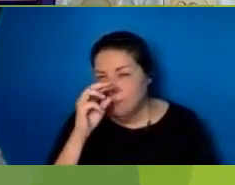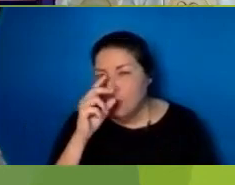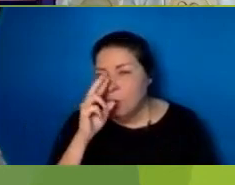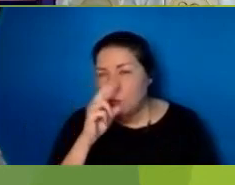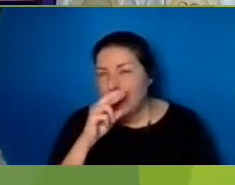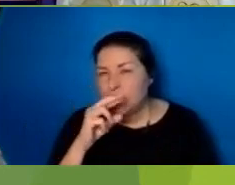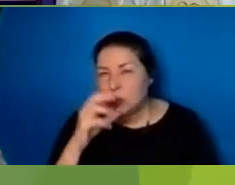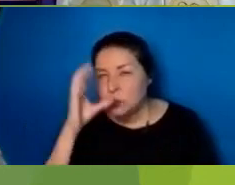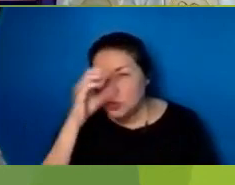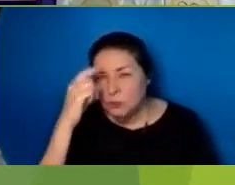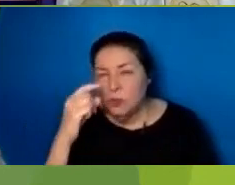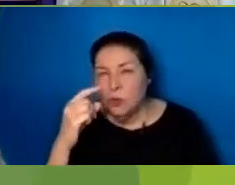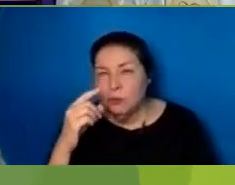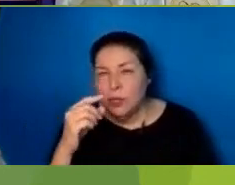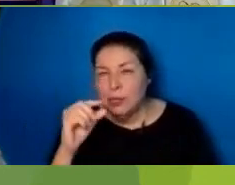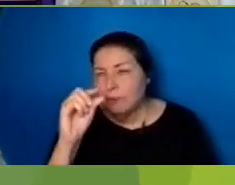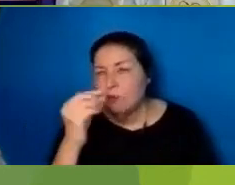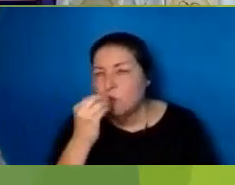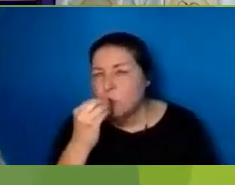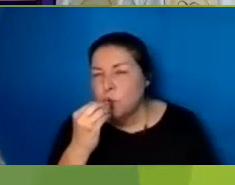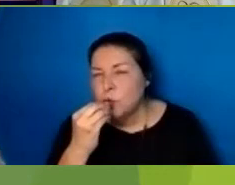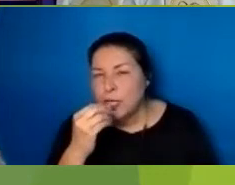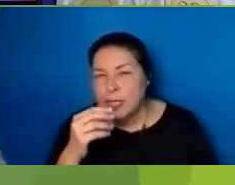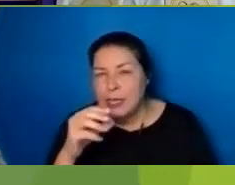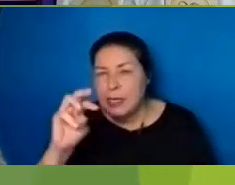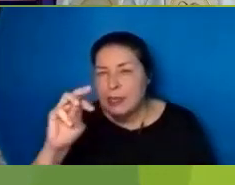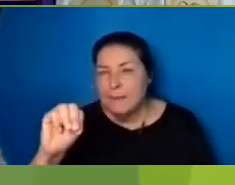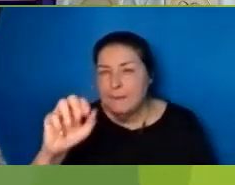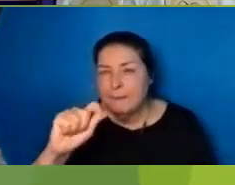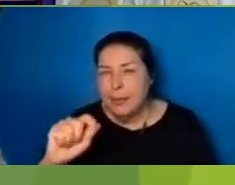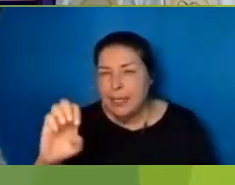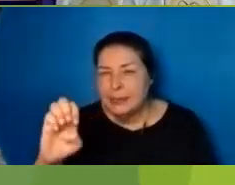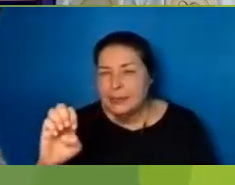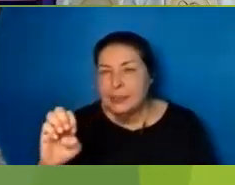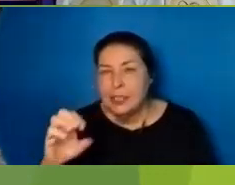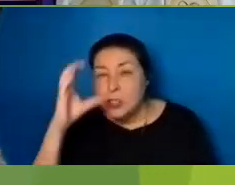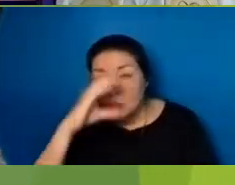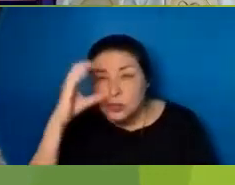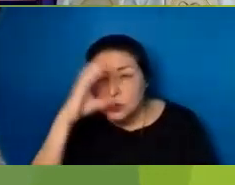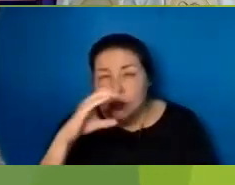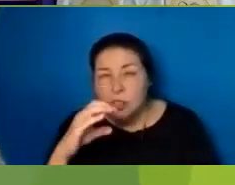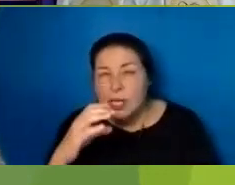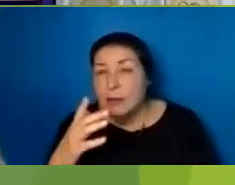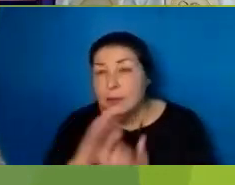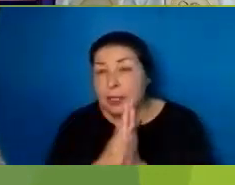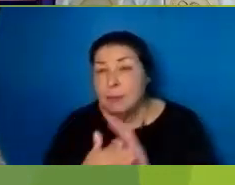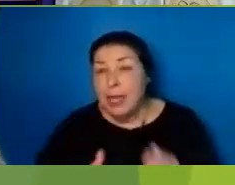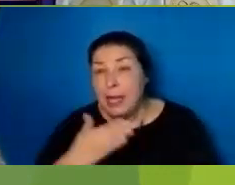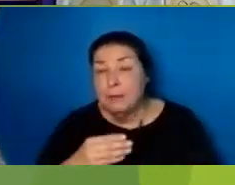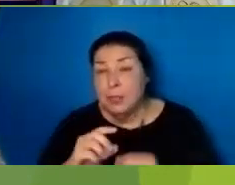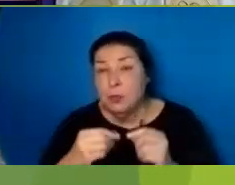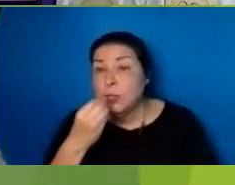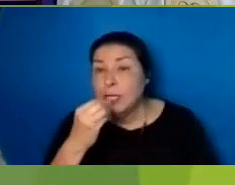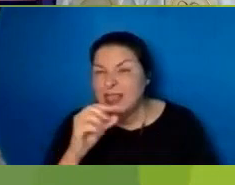pellet of happiness Comes out We hit it A few more times But happiness Doesn't always come out Or